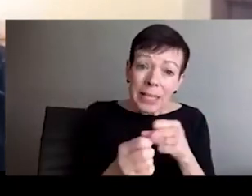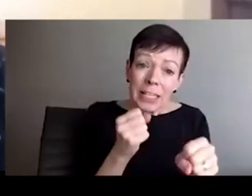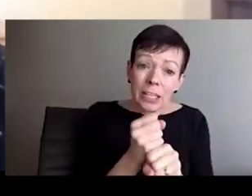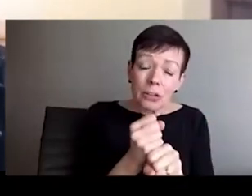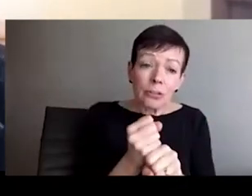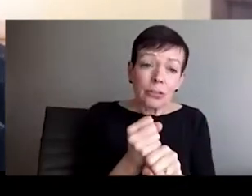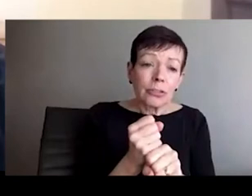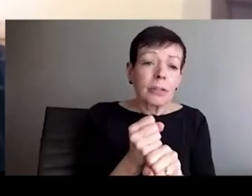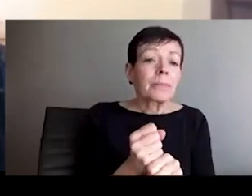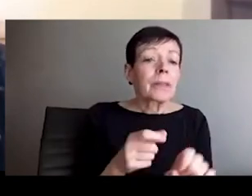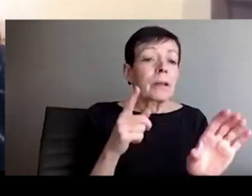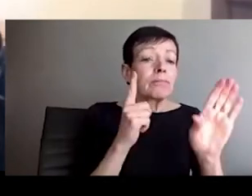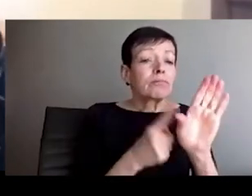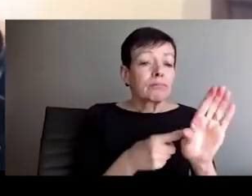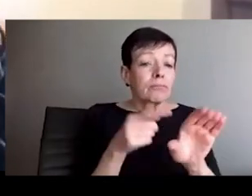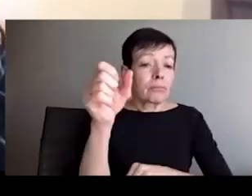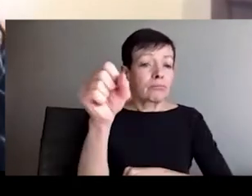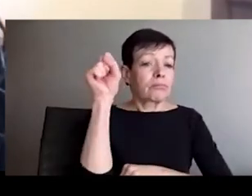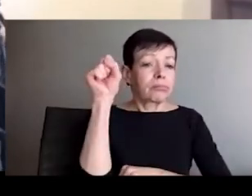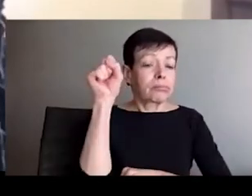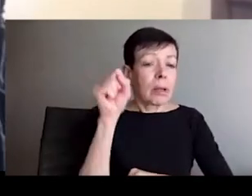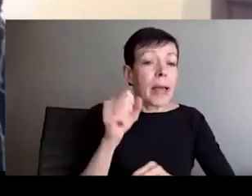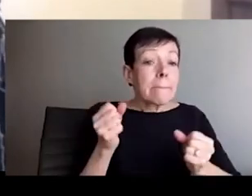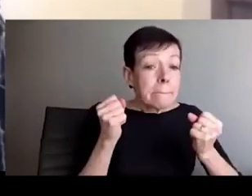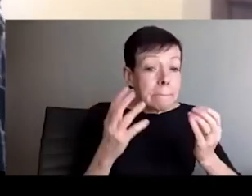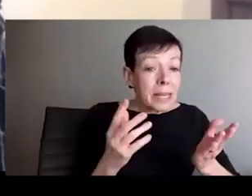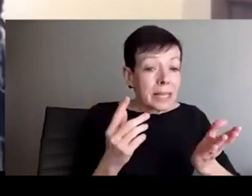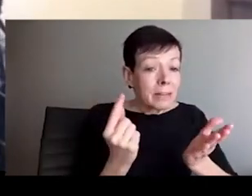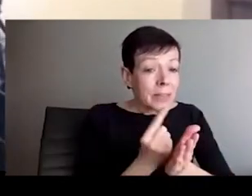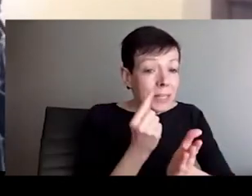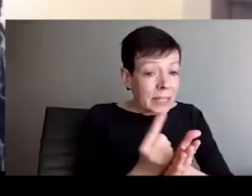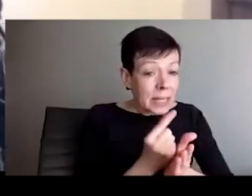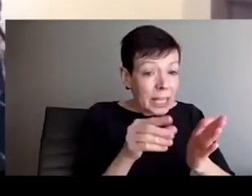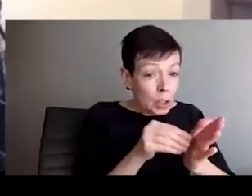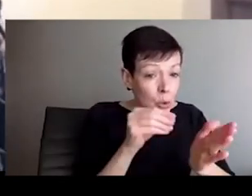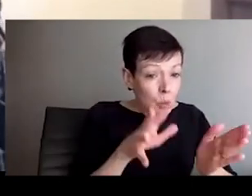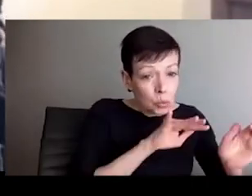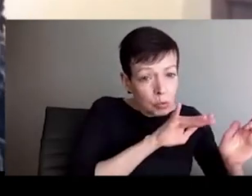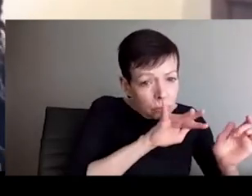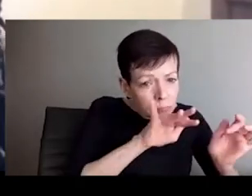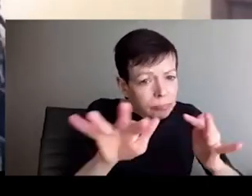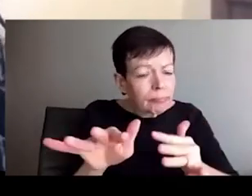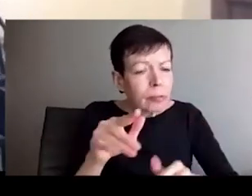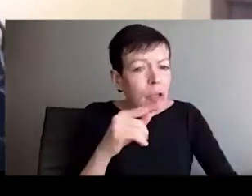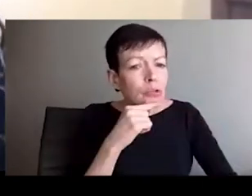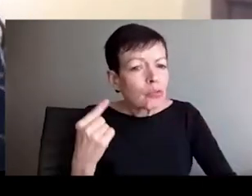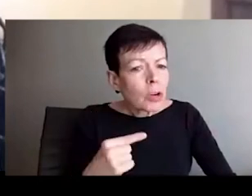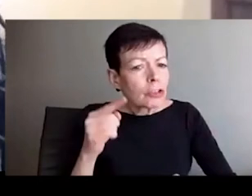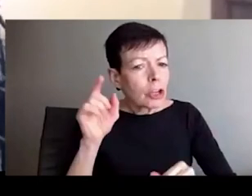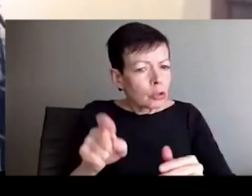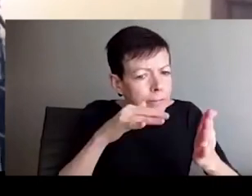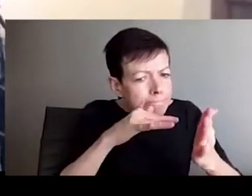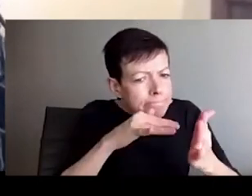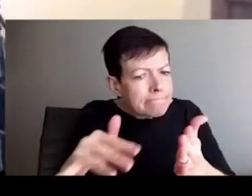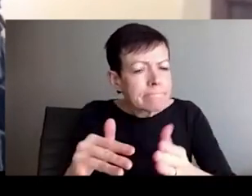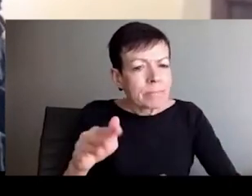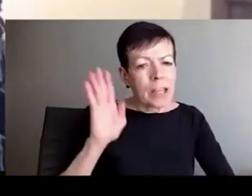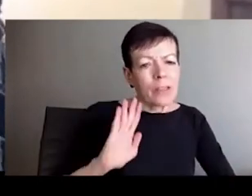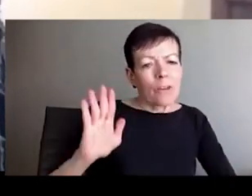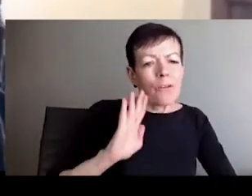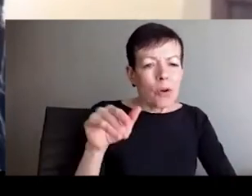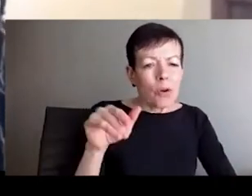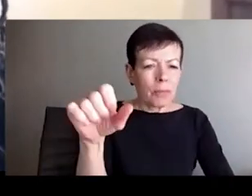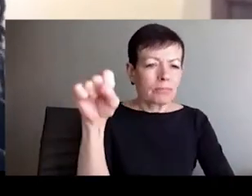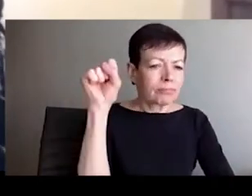matters. Many people weren't even aware of the numbers of African and South Asian students, for example, who studied in Ukraine. And